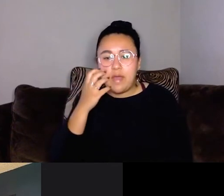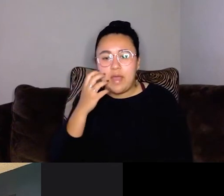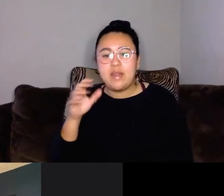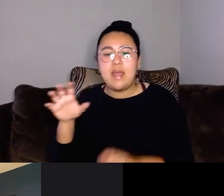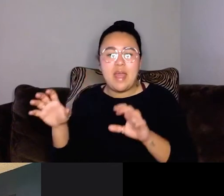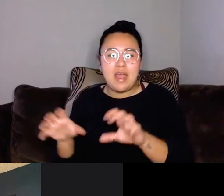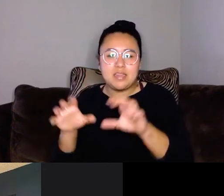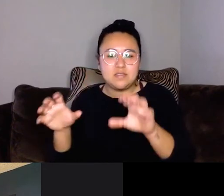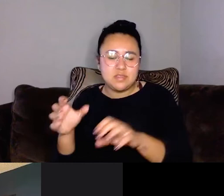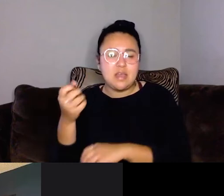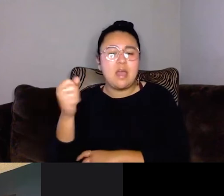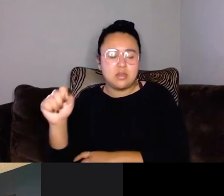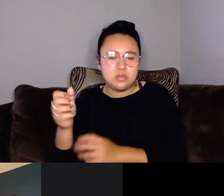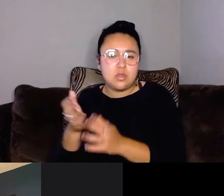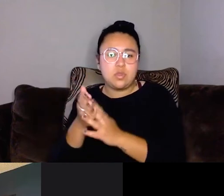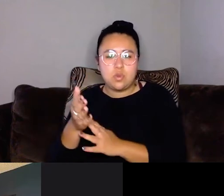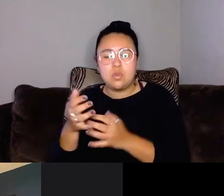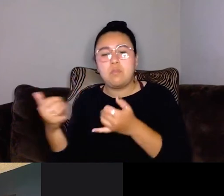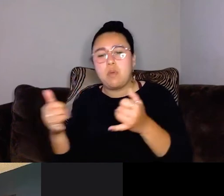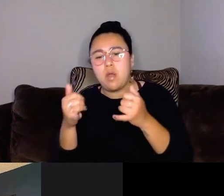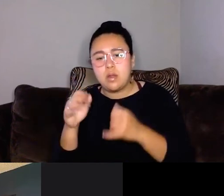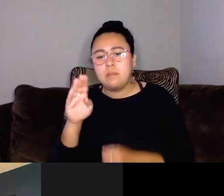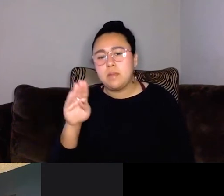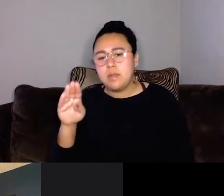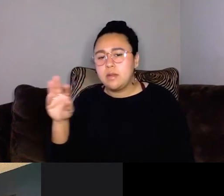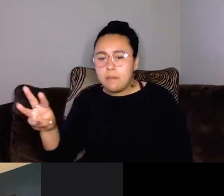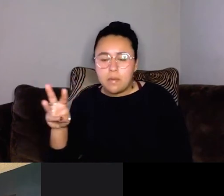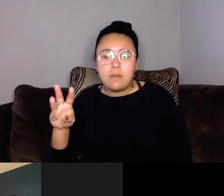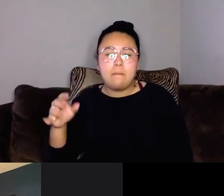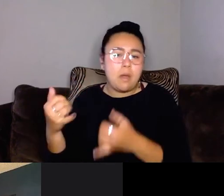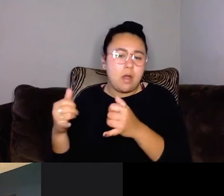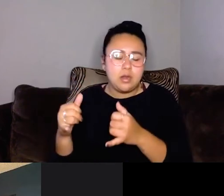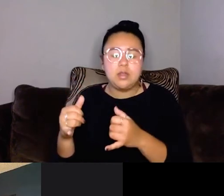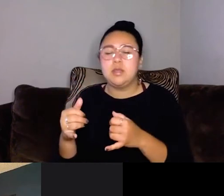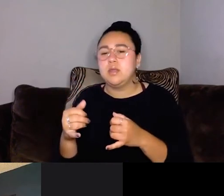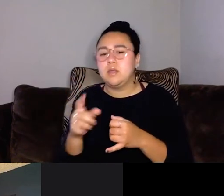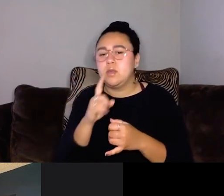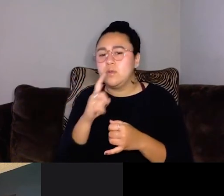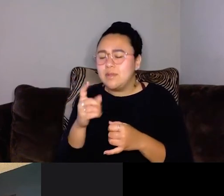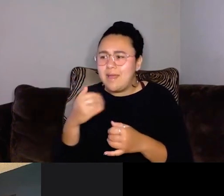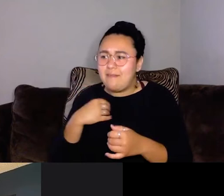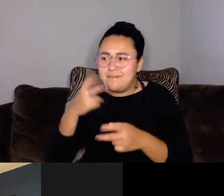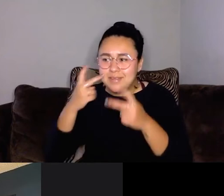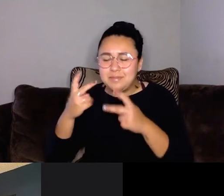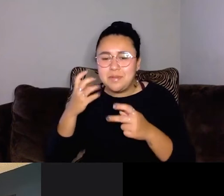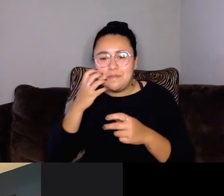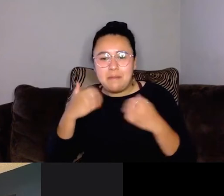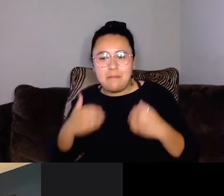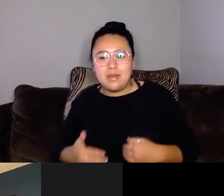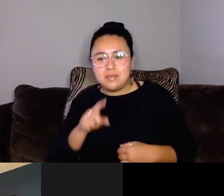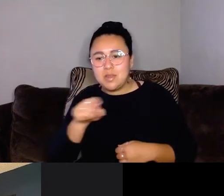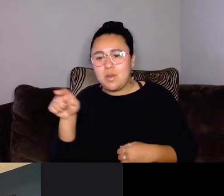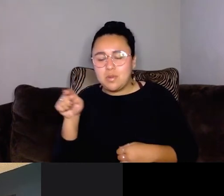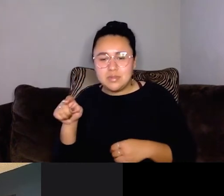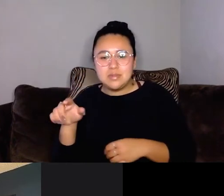BBW parties. Like, you know, having fun together is a great starting place and the visibility of fat bodies in those spaces is really affirming for a lot of